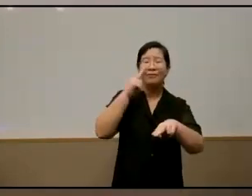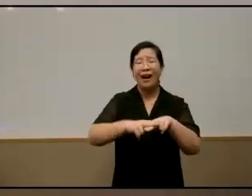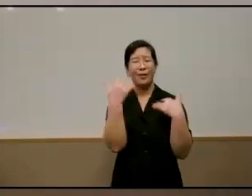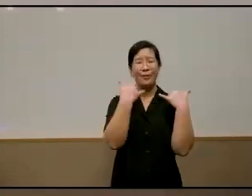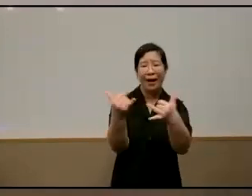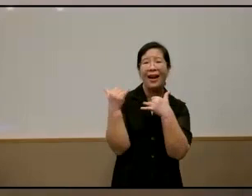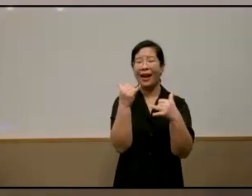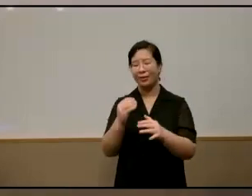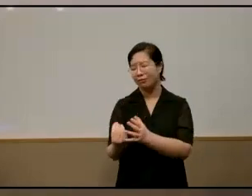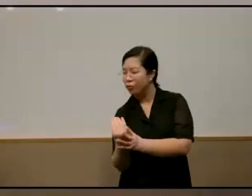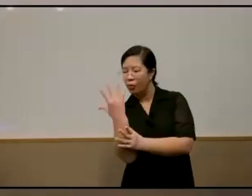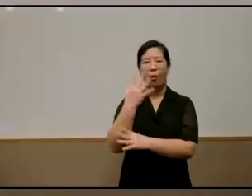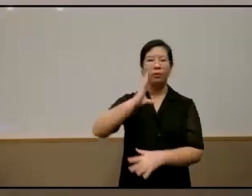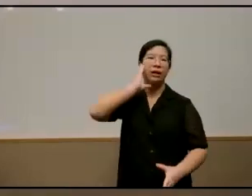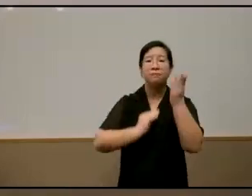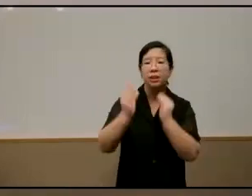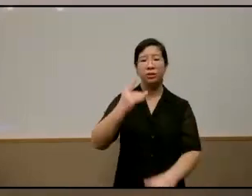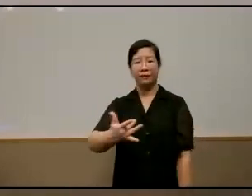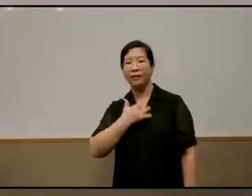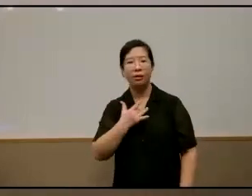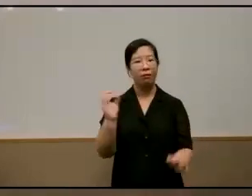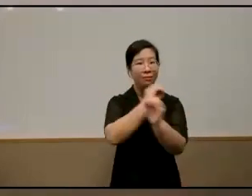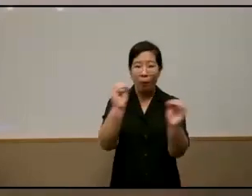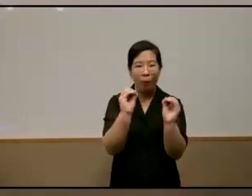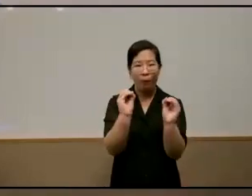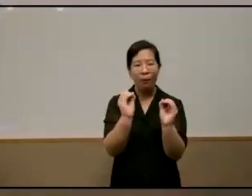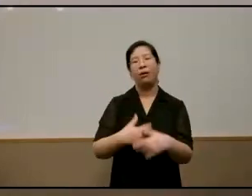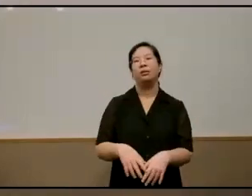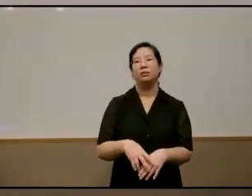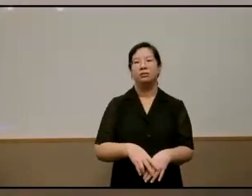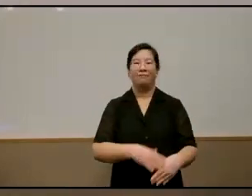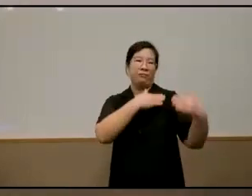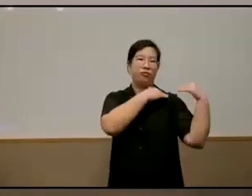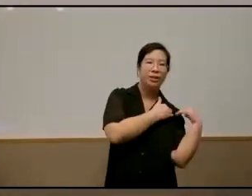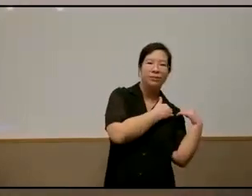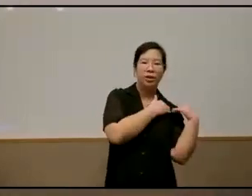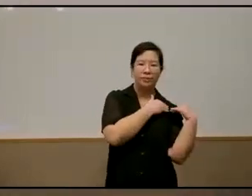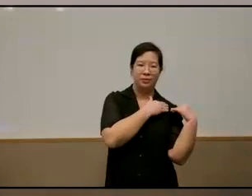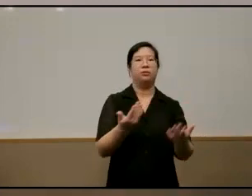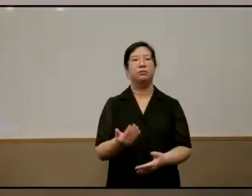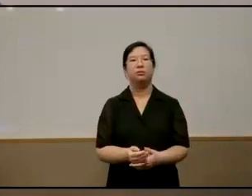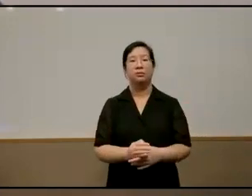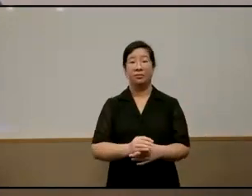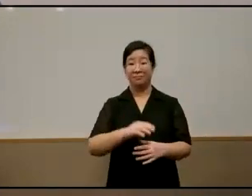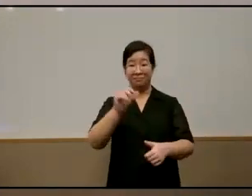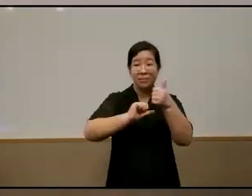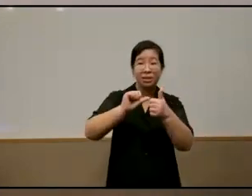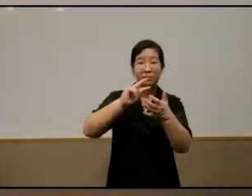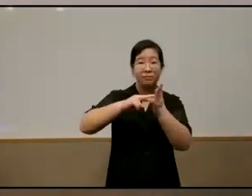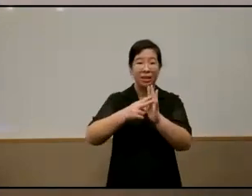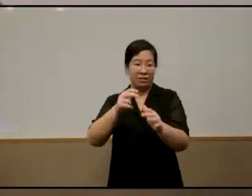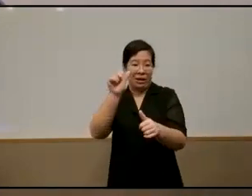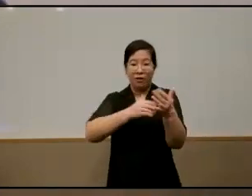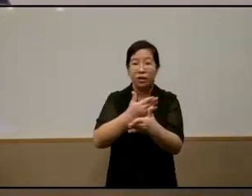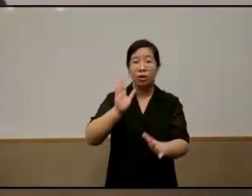grow to experience to feel responsibleization is it everything your fault is it all about